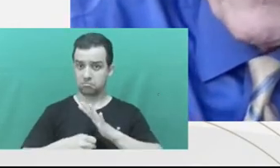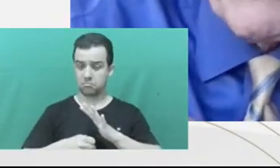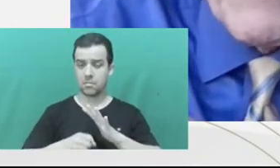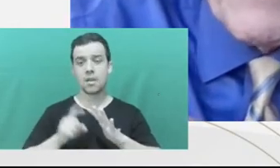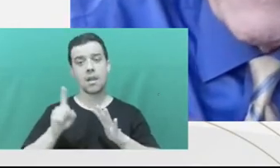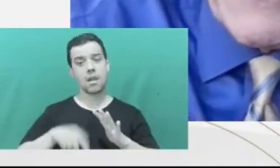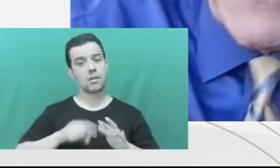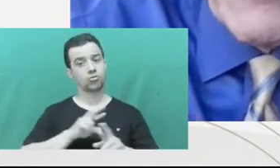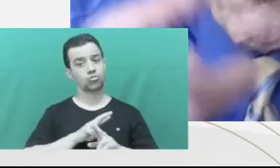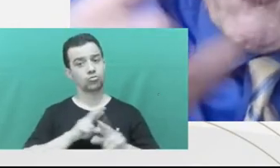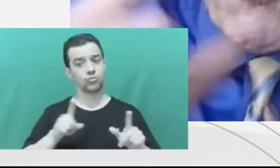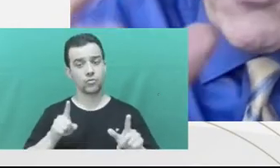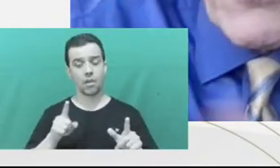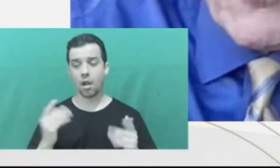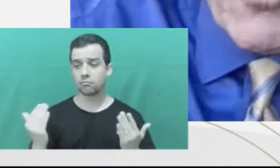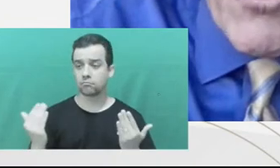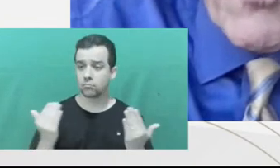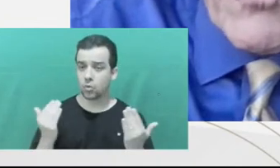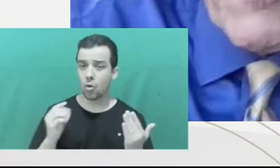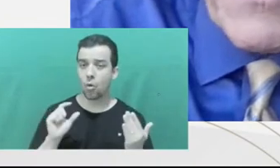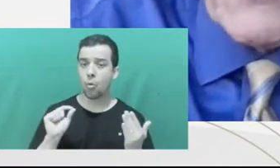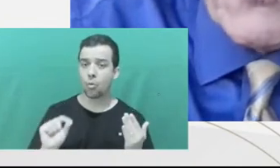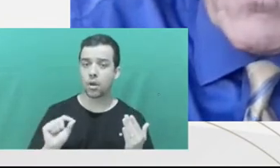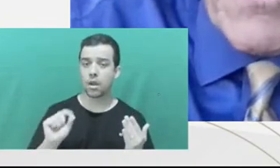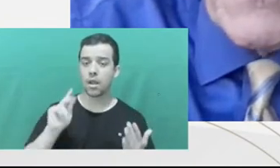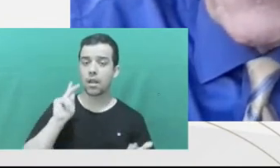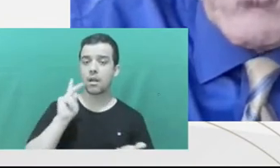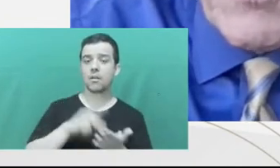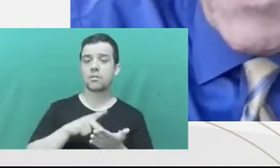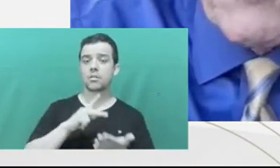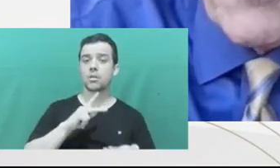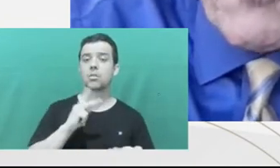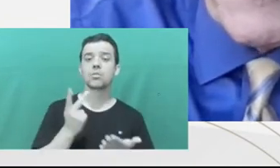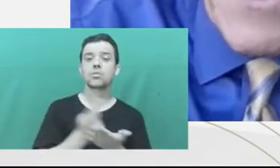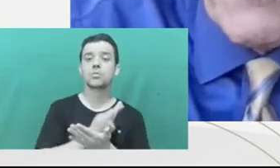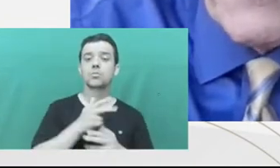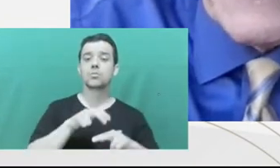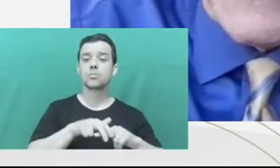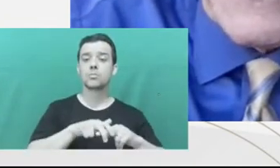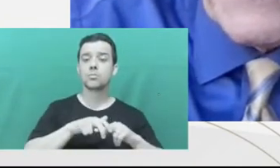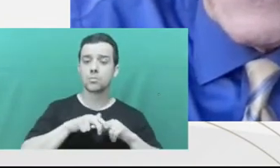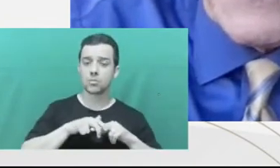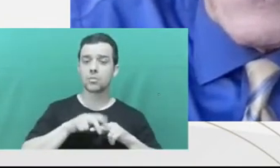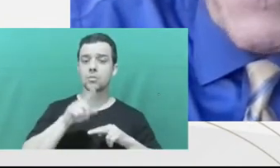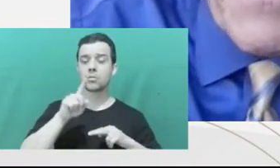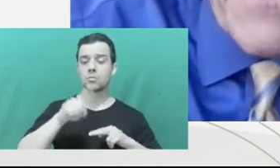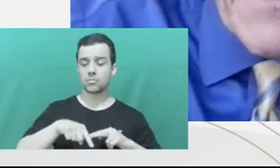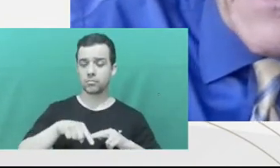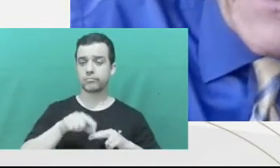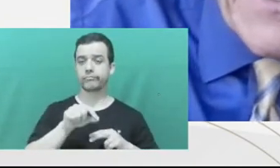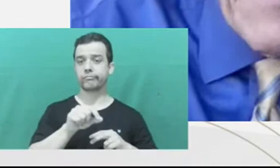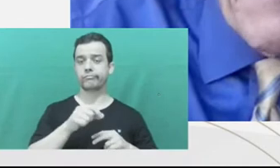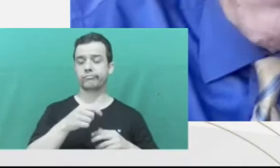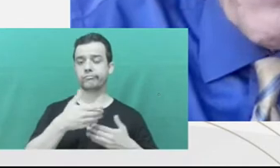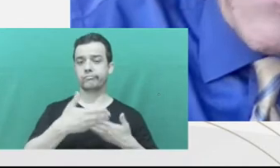is rampant. And our records no longer reflect the true level of criminality in the system.